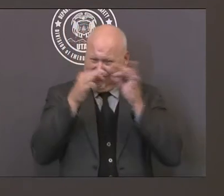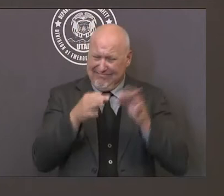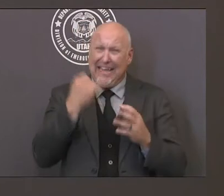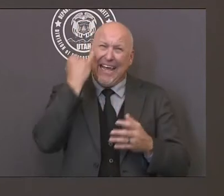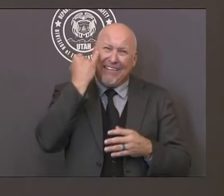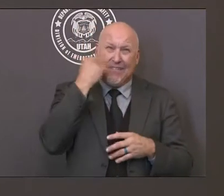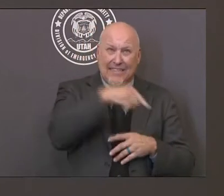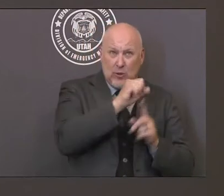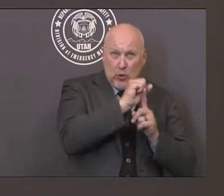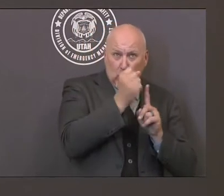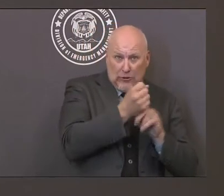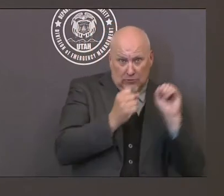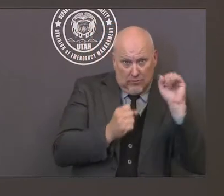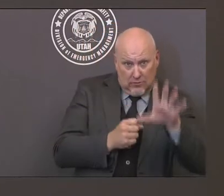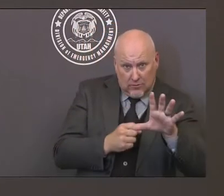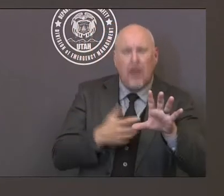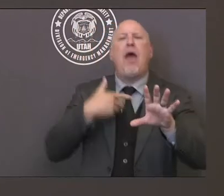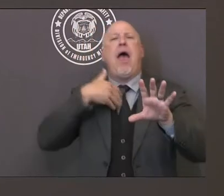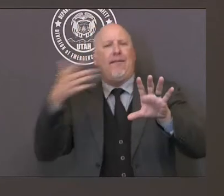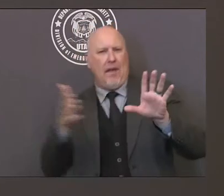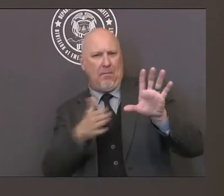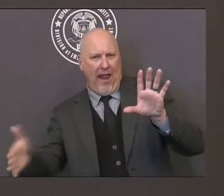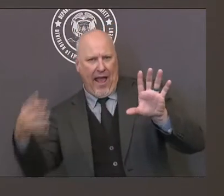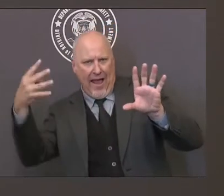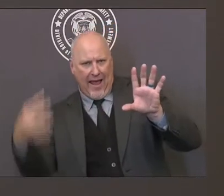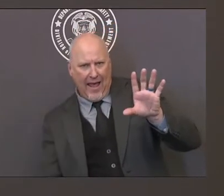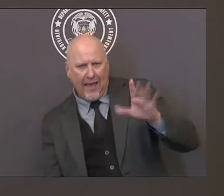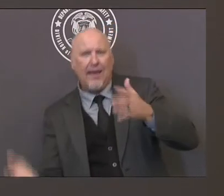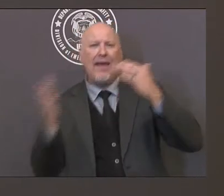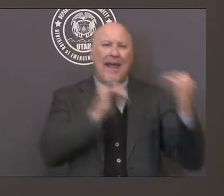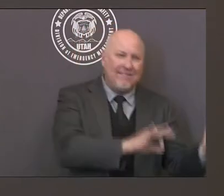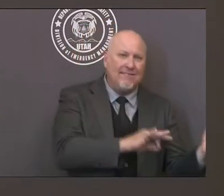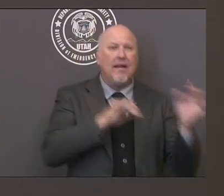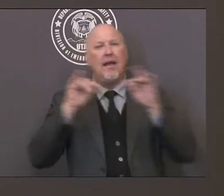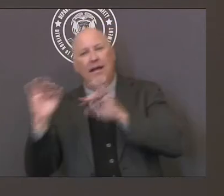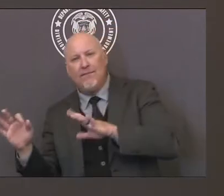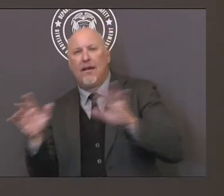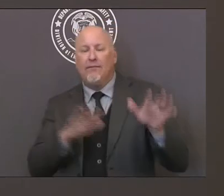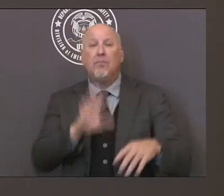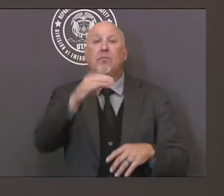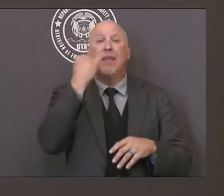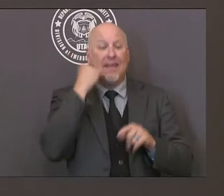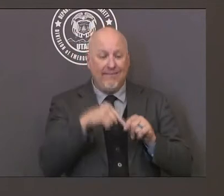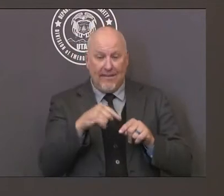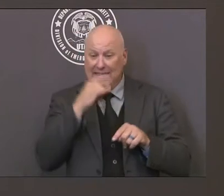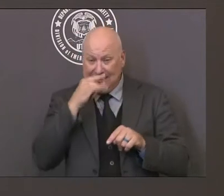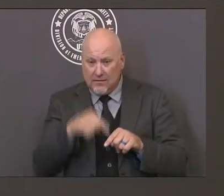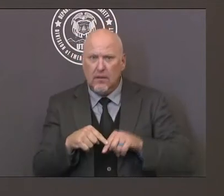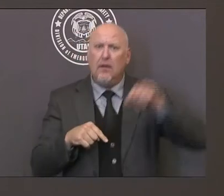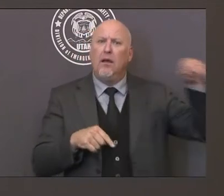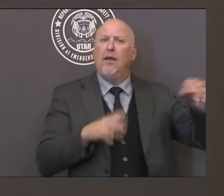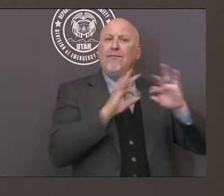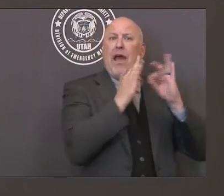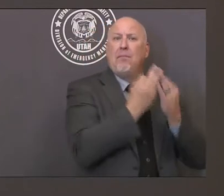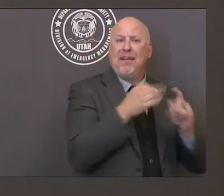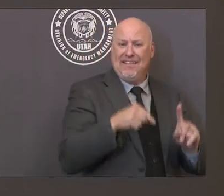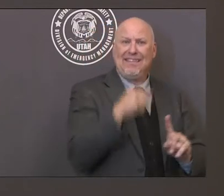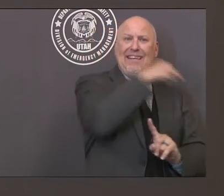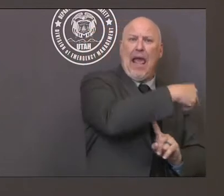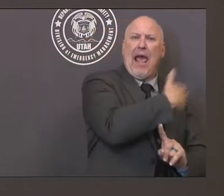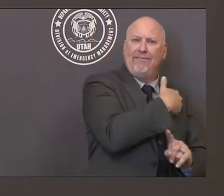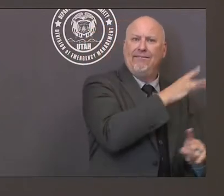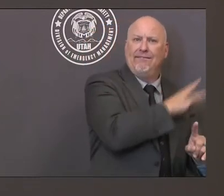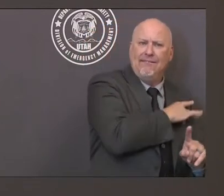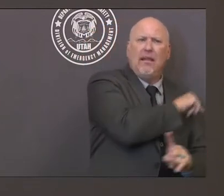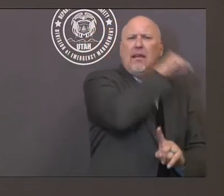who might have been exposed or a family member who might have been exposed. So it takes the health information and the guidance and puts it right in